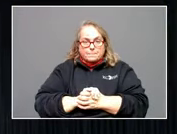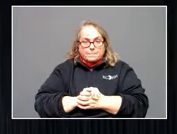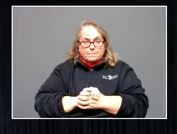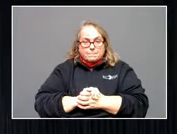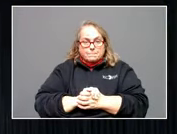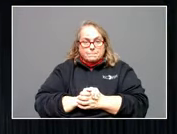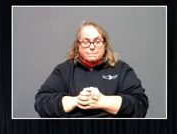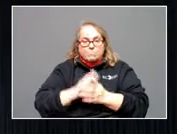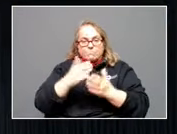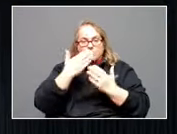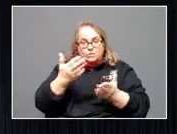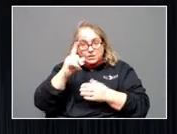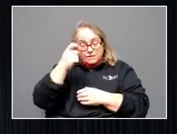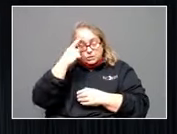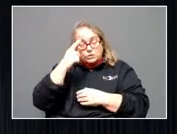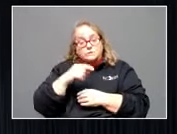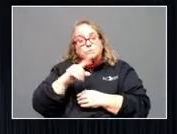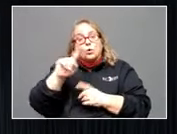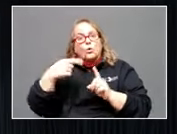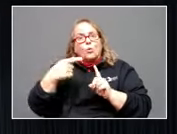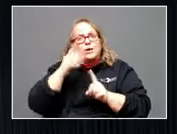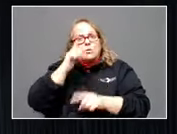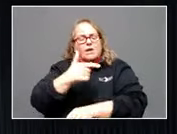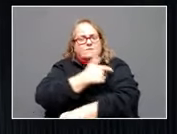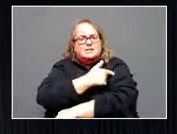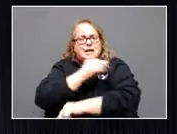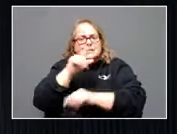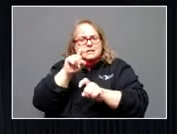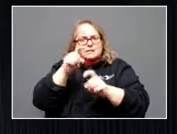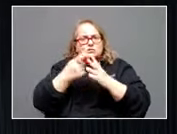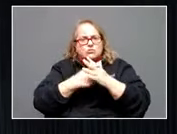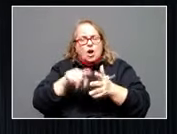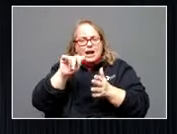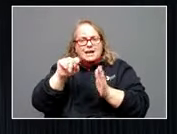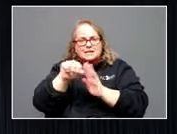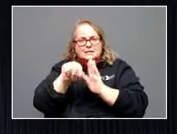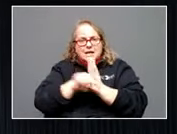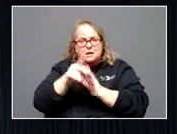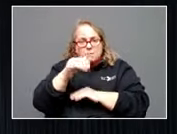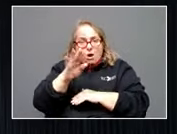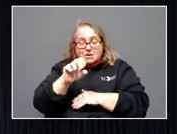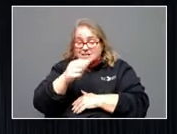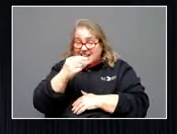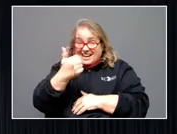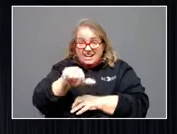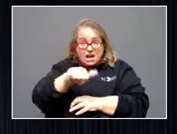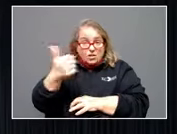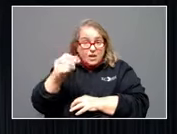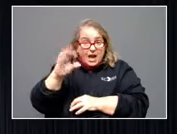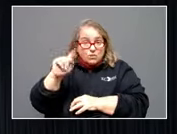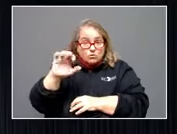Thank you, Governor. When will vaccination and testing start at the state parks? And is there other outreach planned? And second,